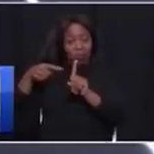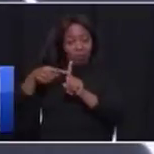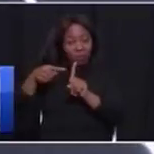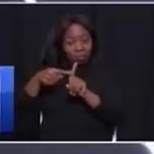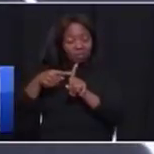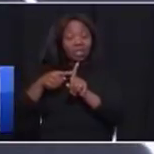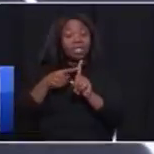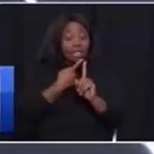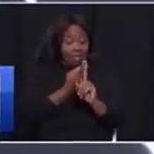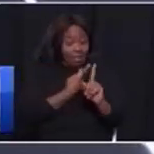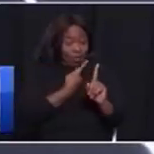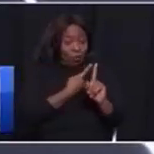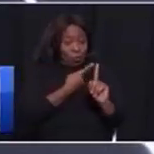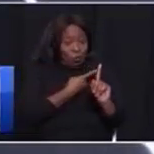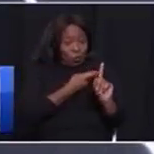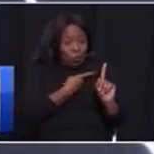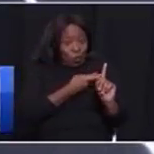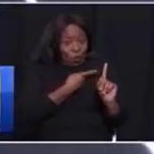and the minister of transport